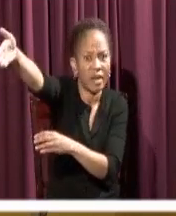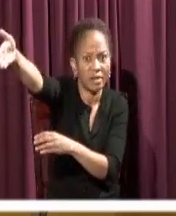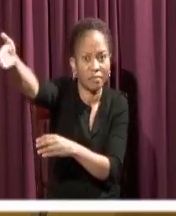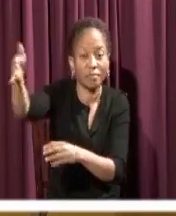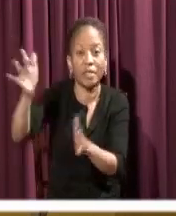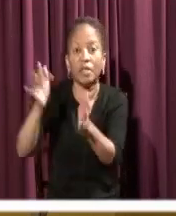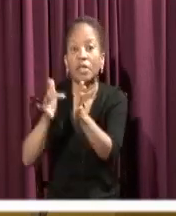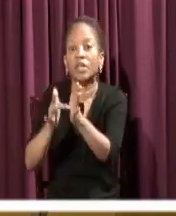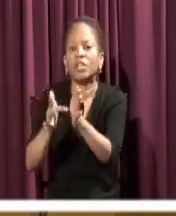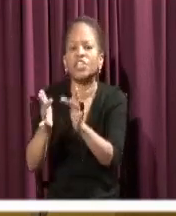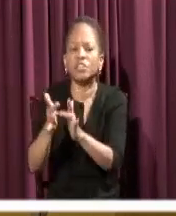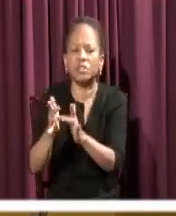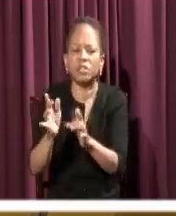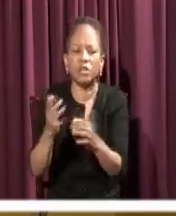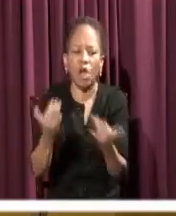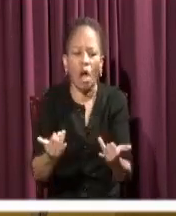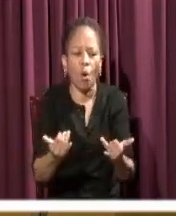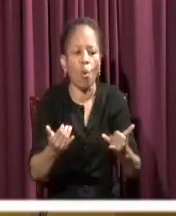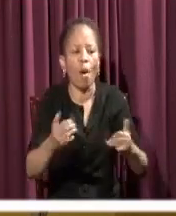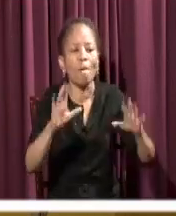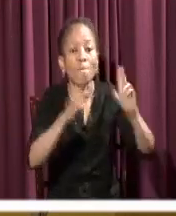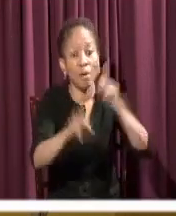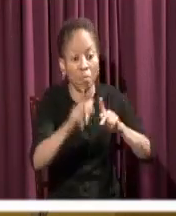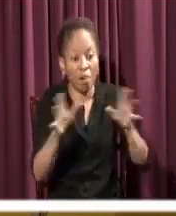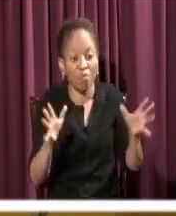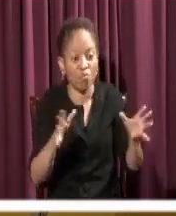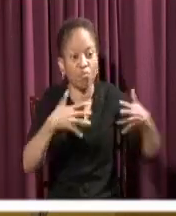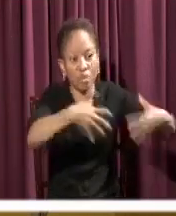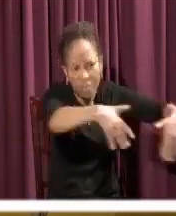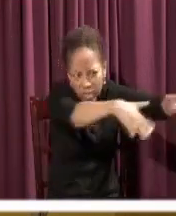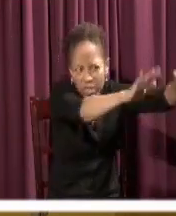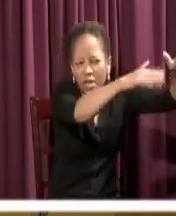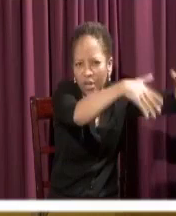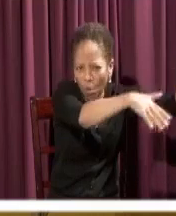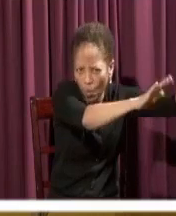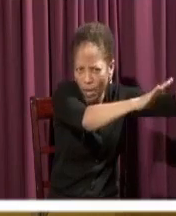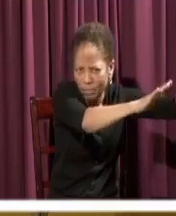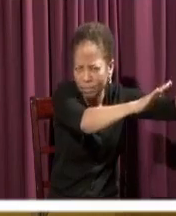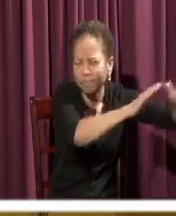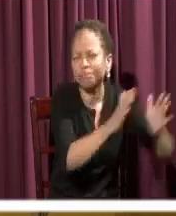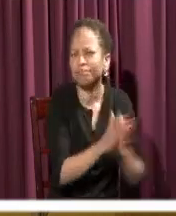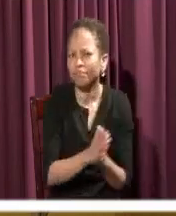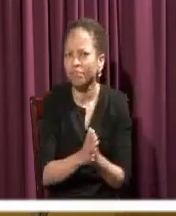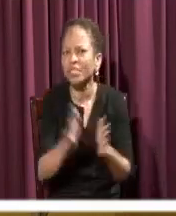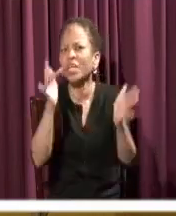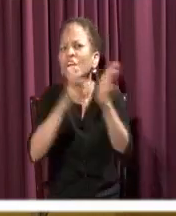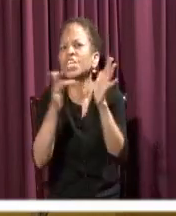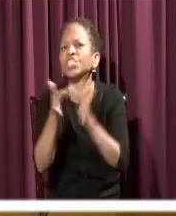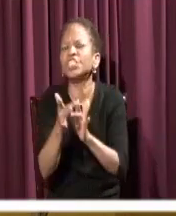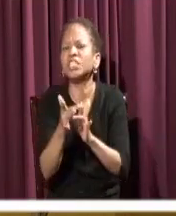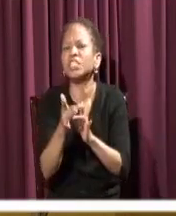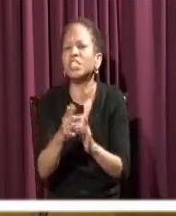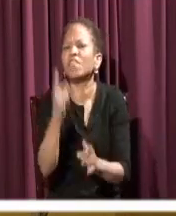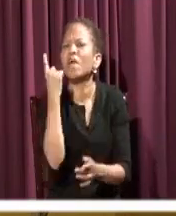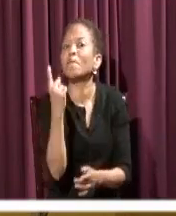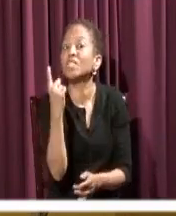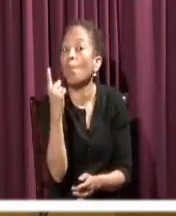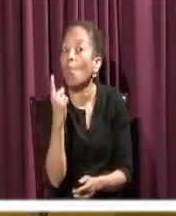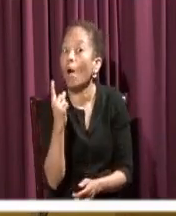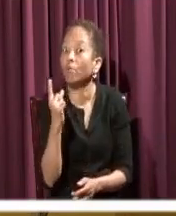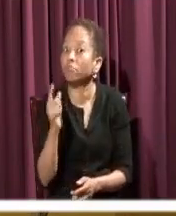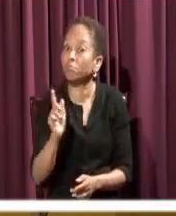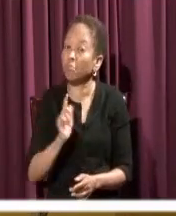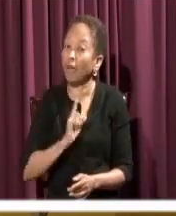he would send the crowds away. After sending the crowds away, he went up into the hills by himself